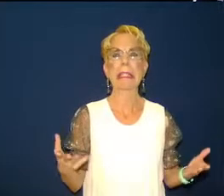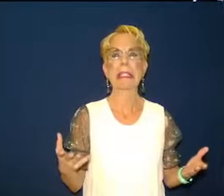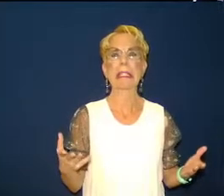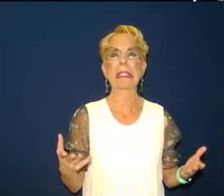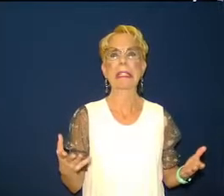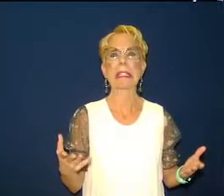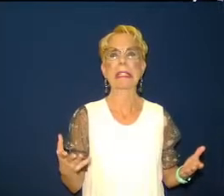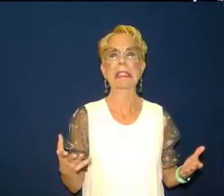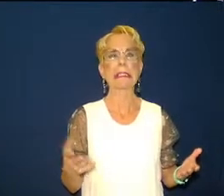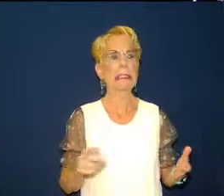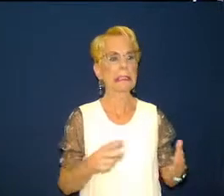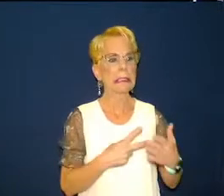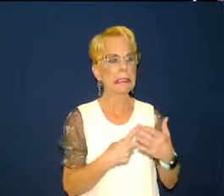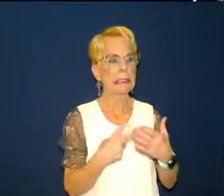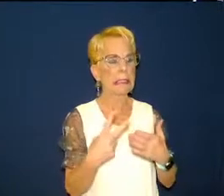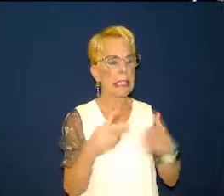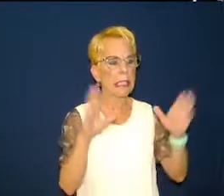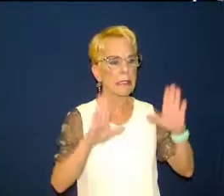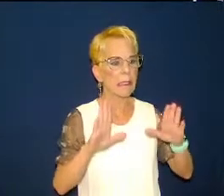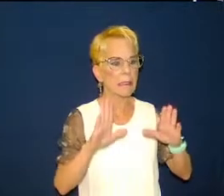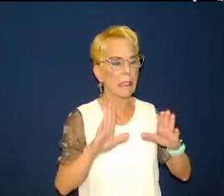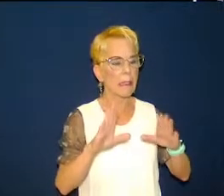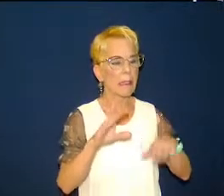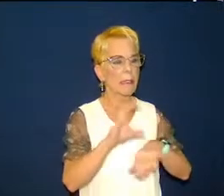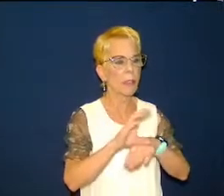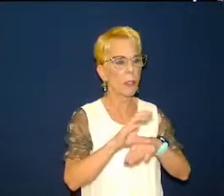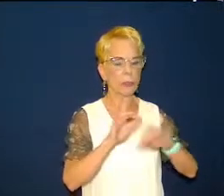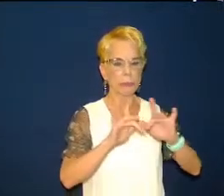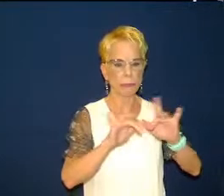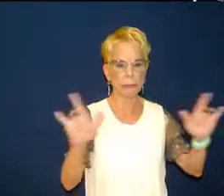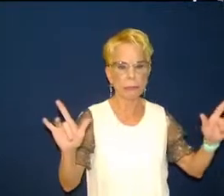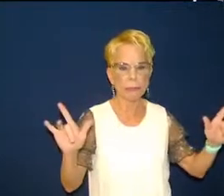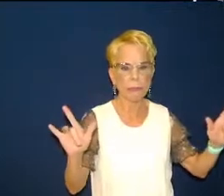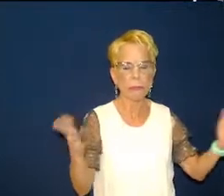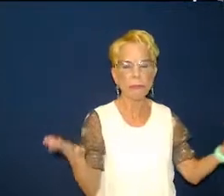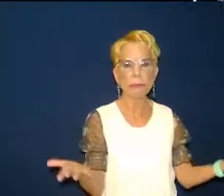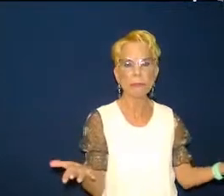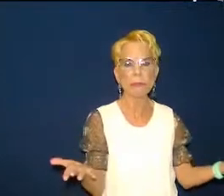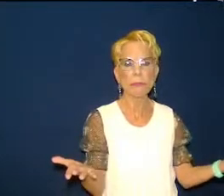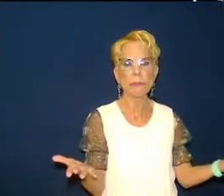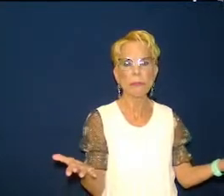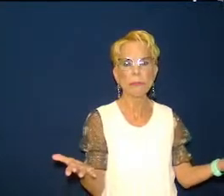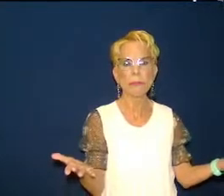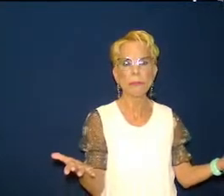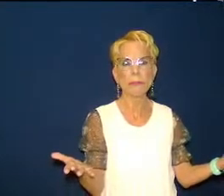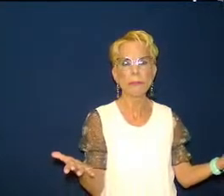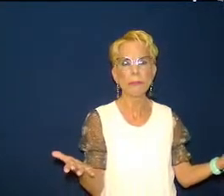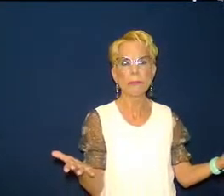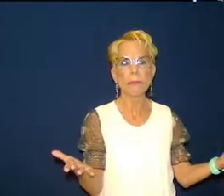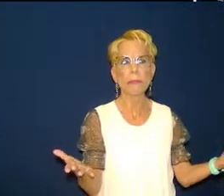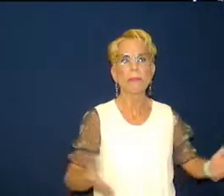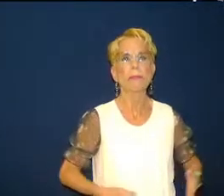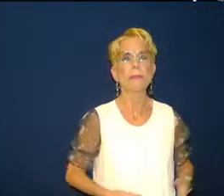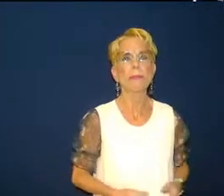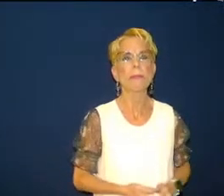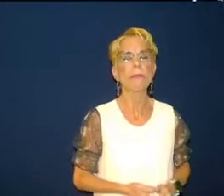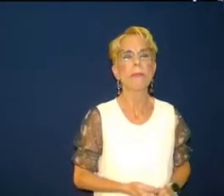practically empty so accordingly the pastor placed a notice in the local newspaper